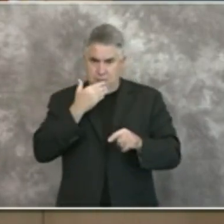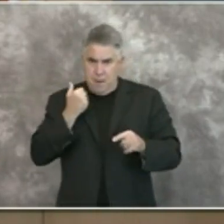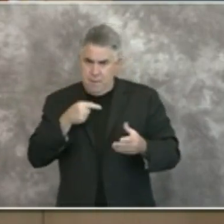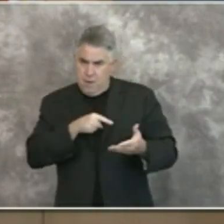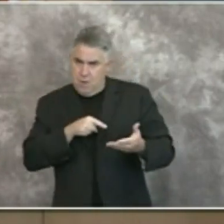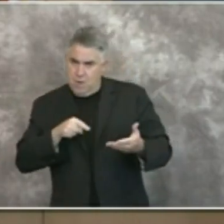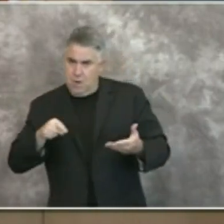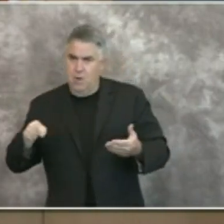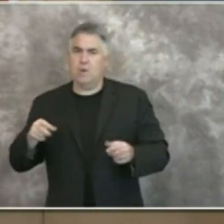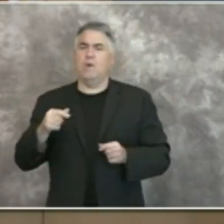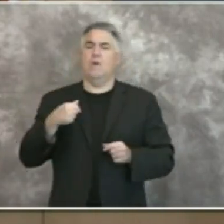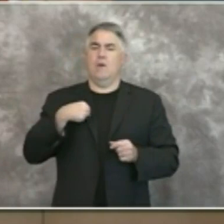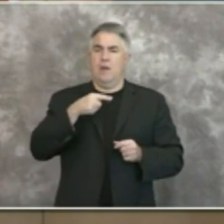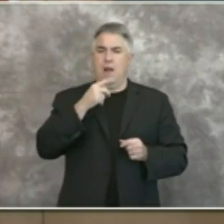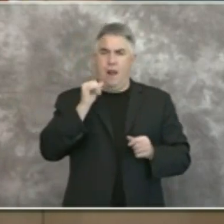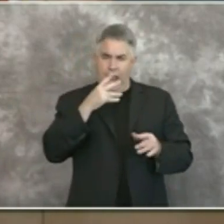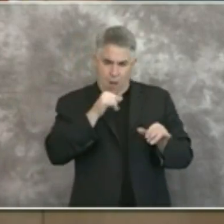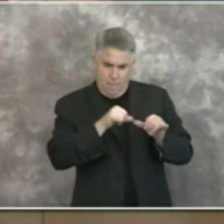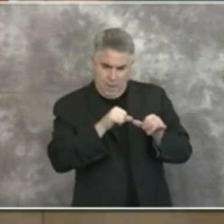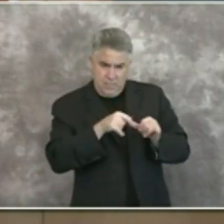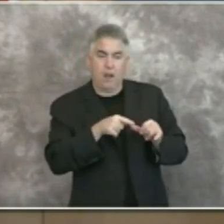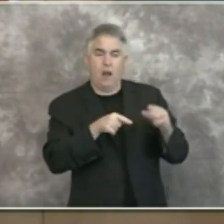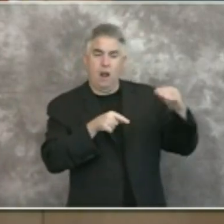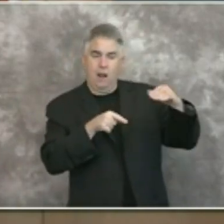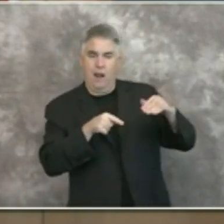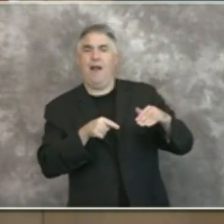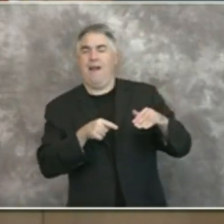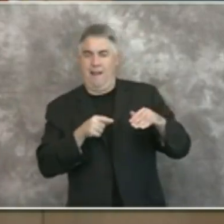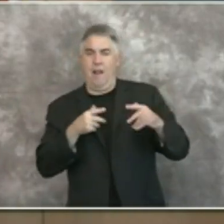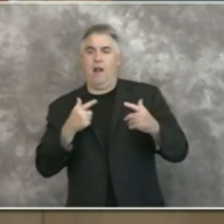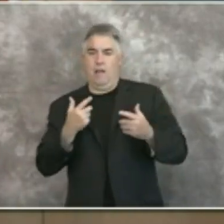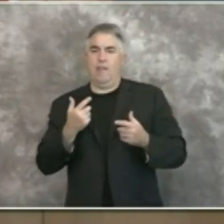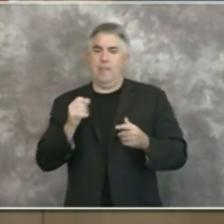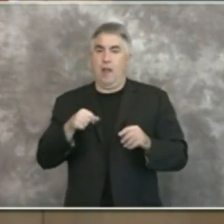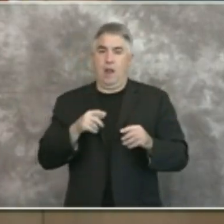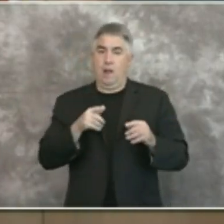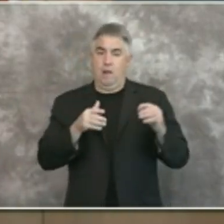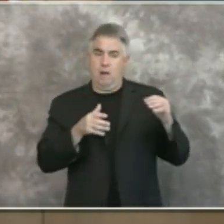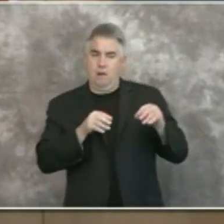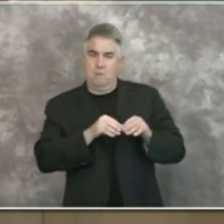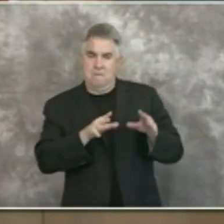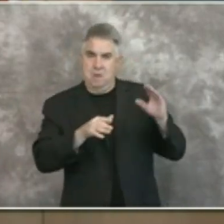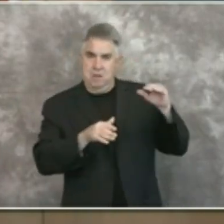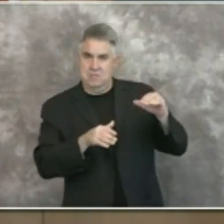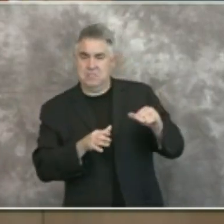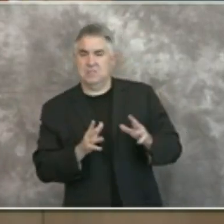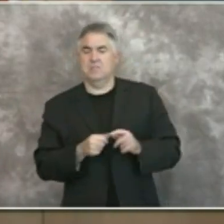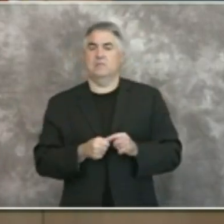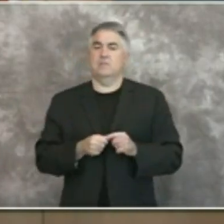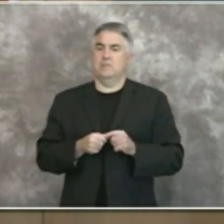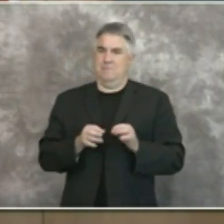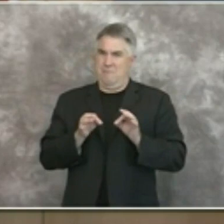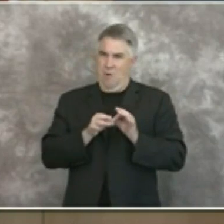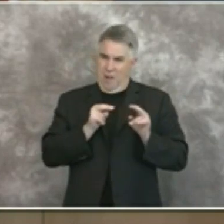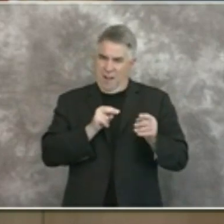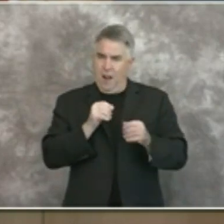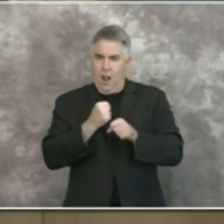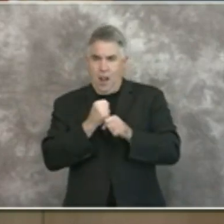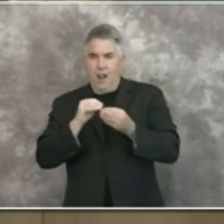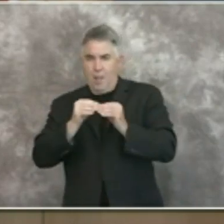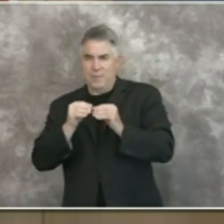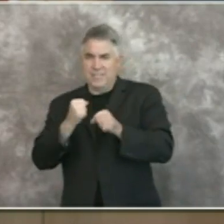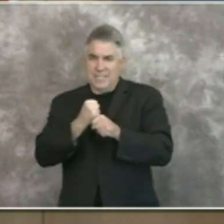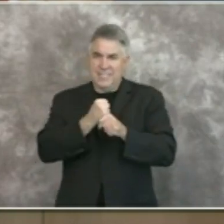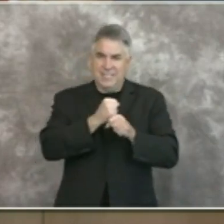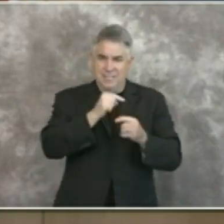to measure the impact of coronavirus and so today we want to walk you through the triggers as it relates